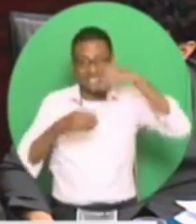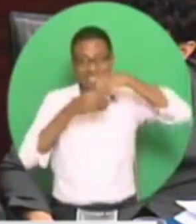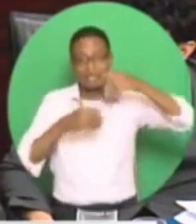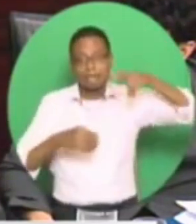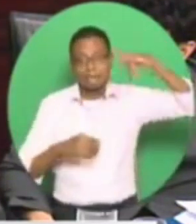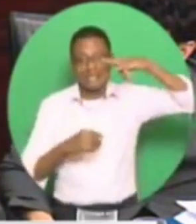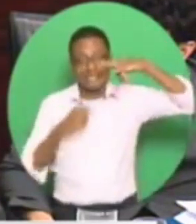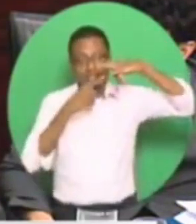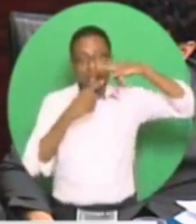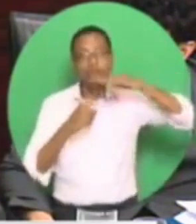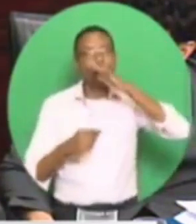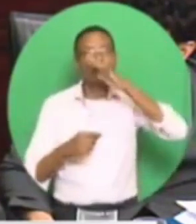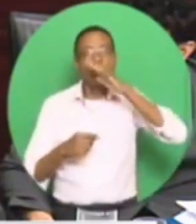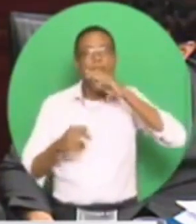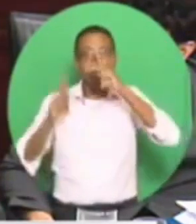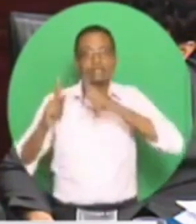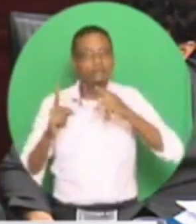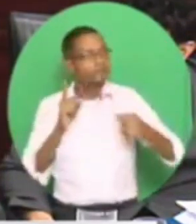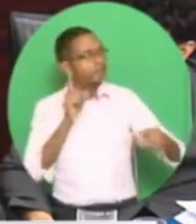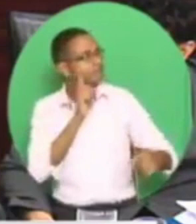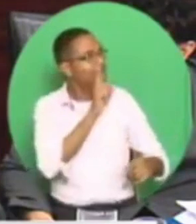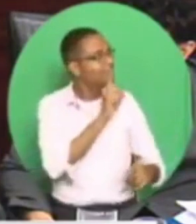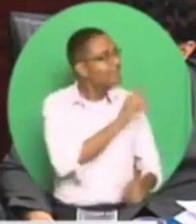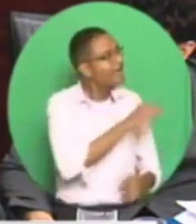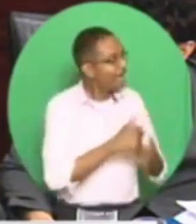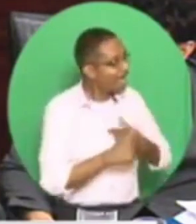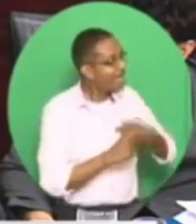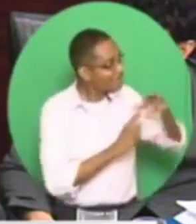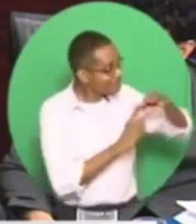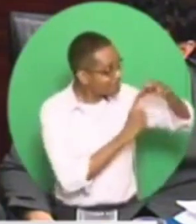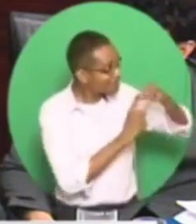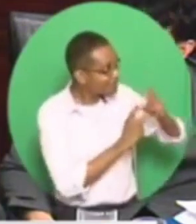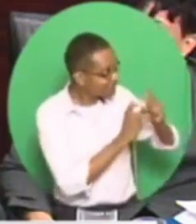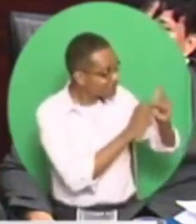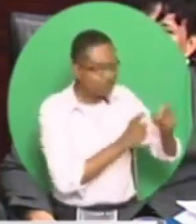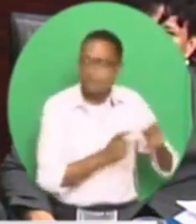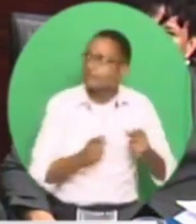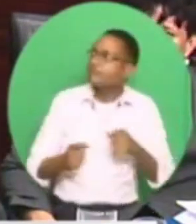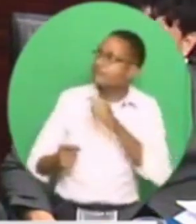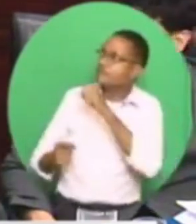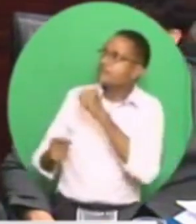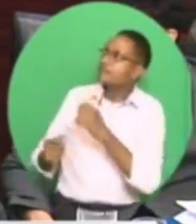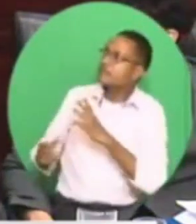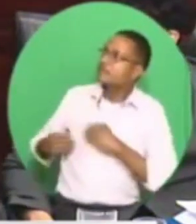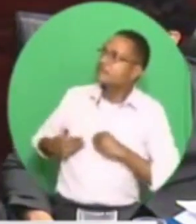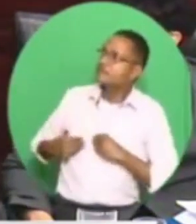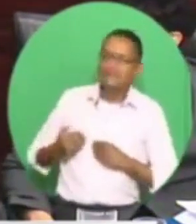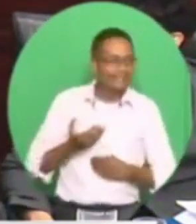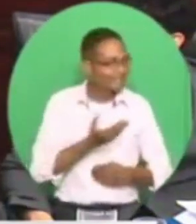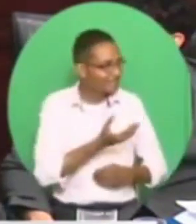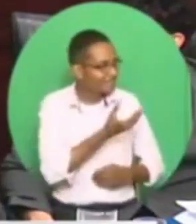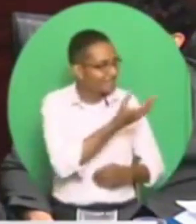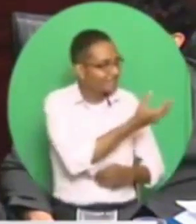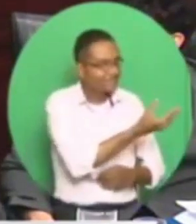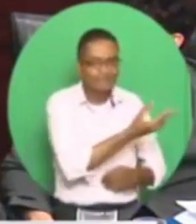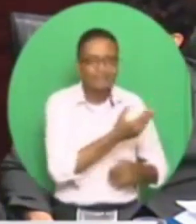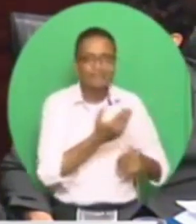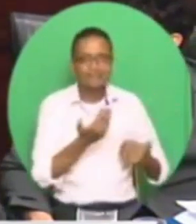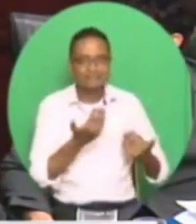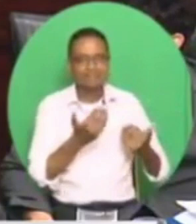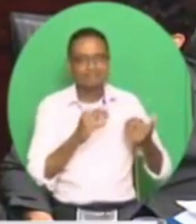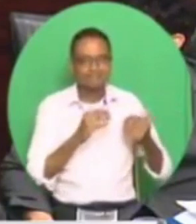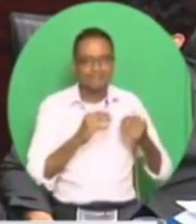I have something special for you. So I said, yes, of course, I accept. And a pastry came. I felt so good.